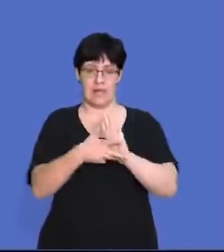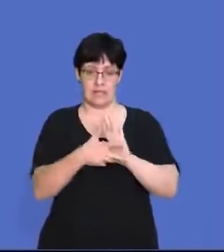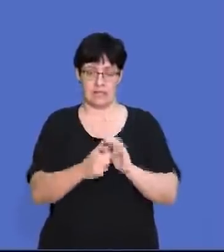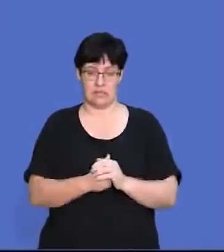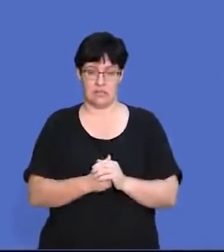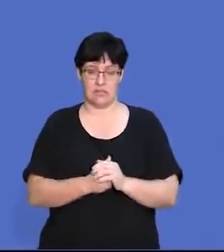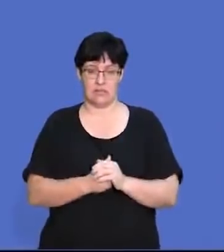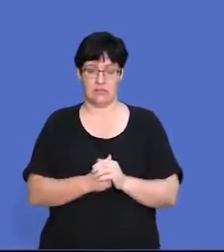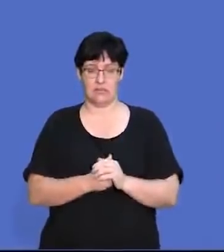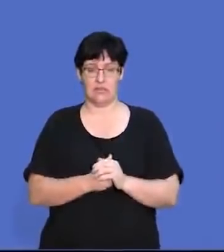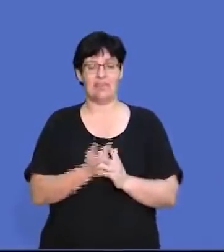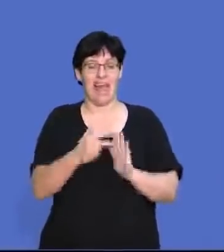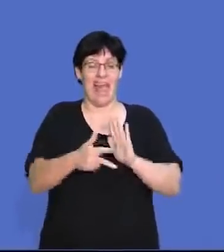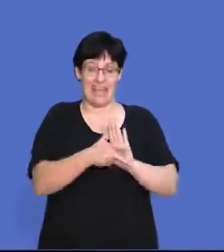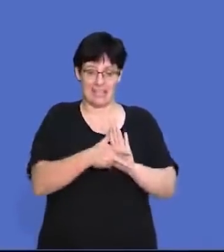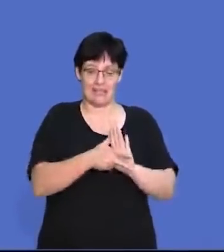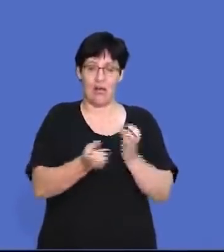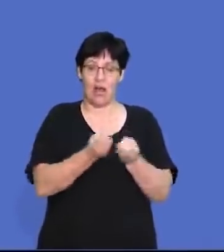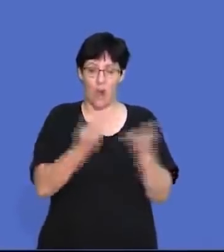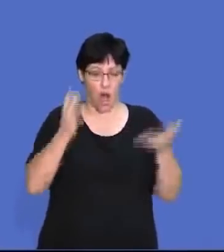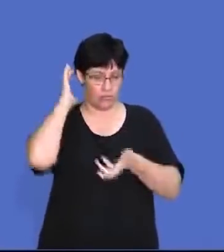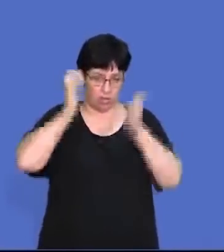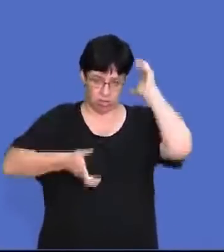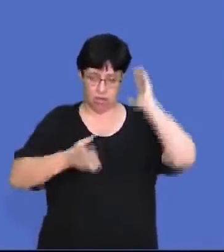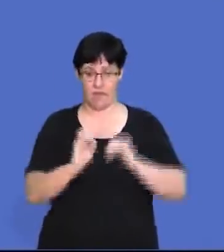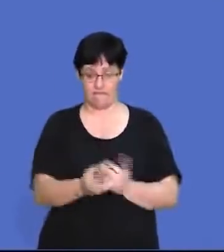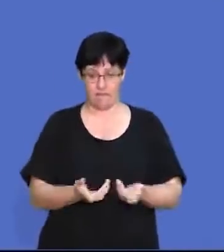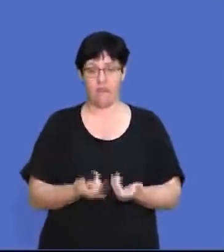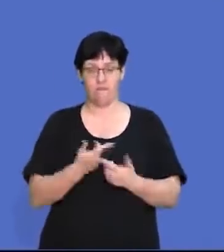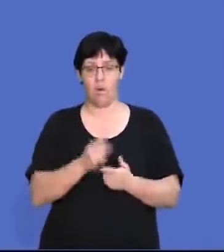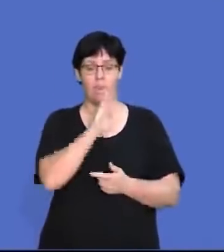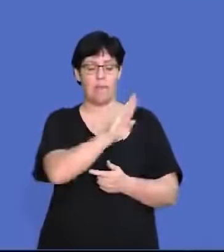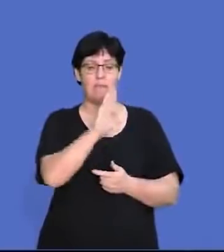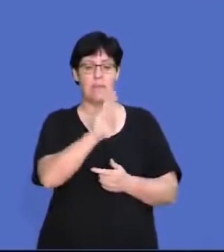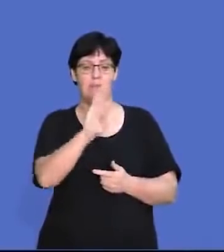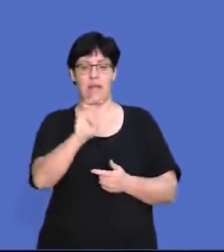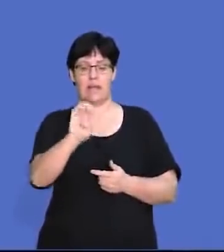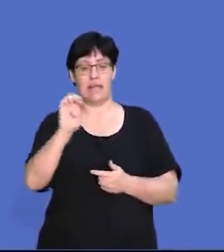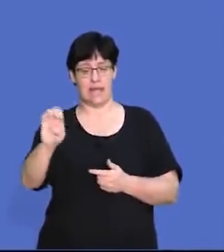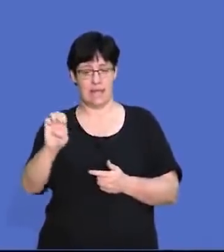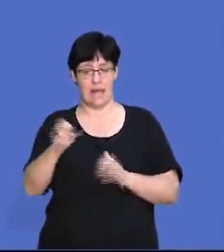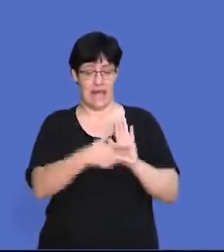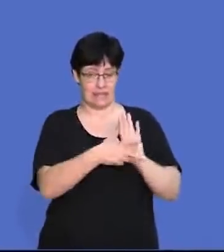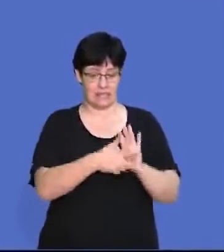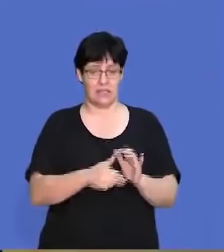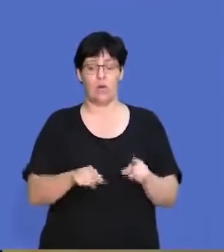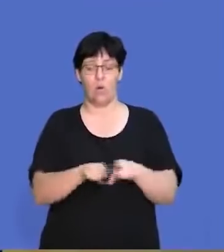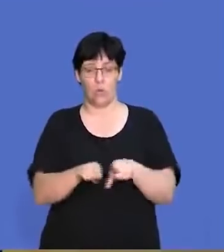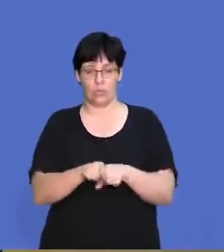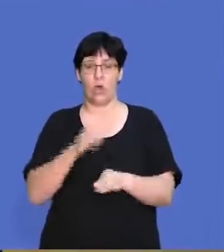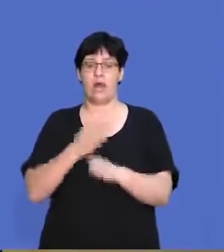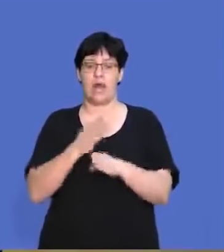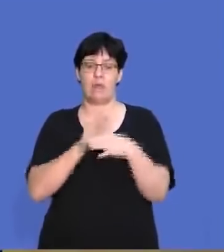All right, so this is an act that a lot of people get confused with in terms of broad-based black economic empowerment act